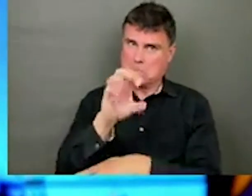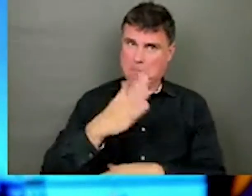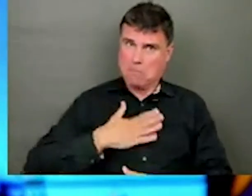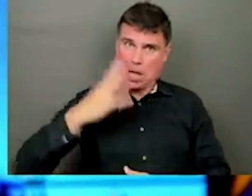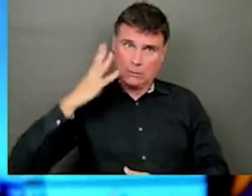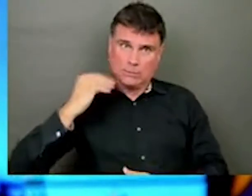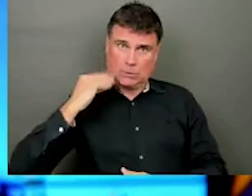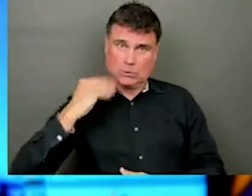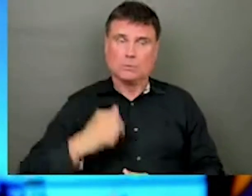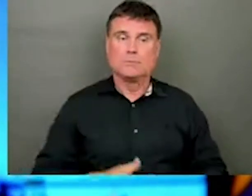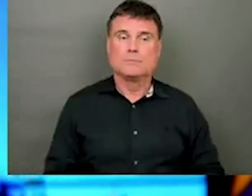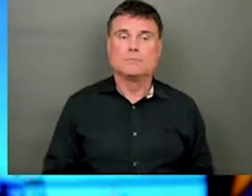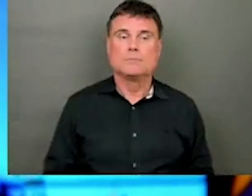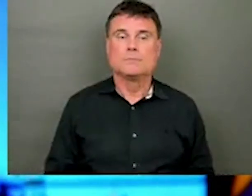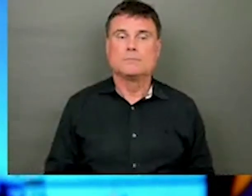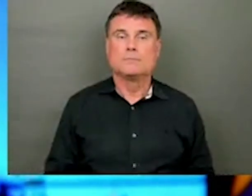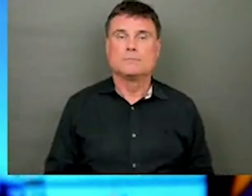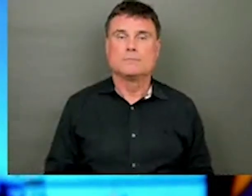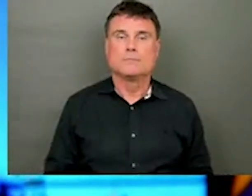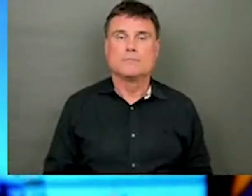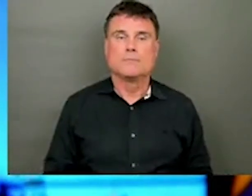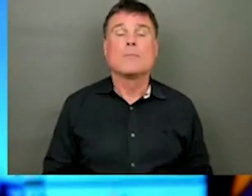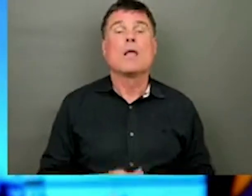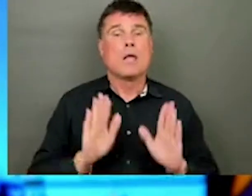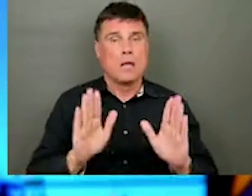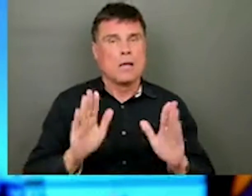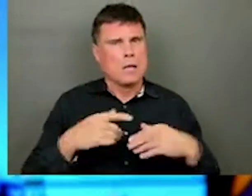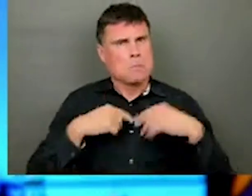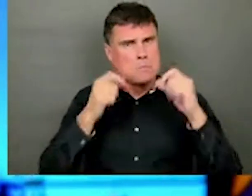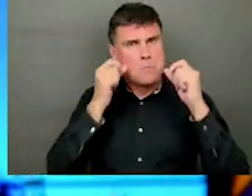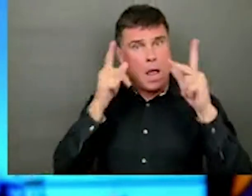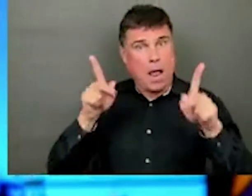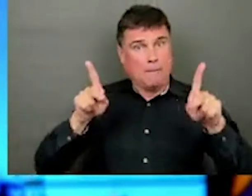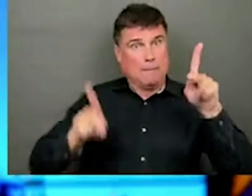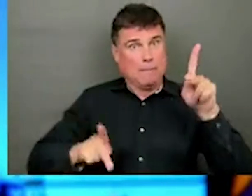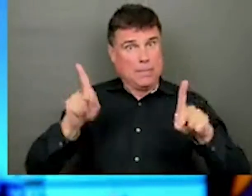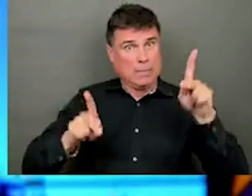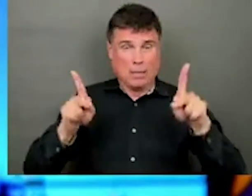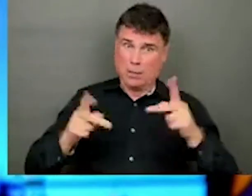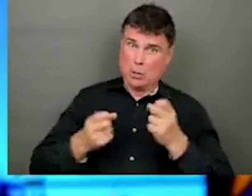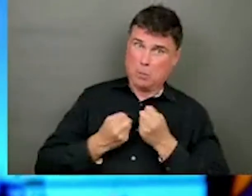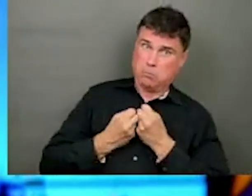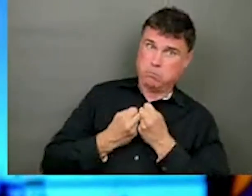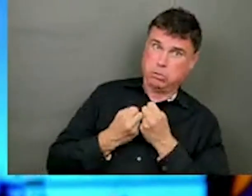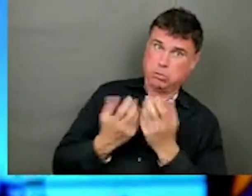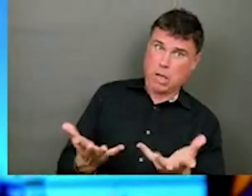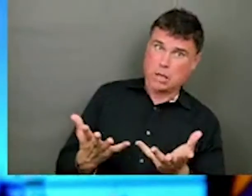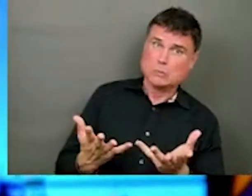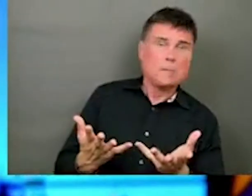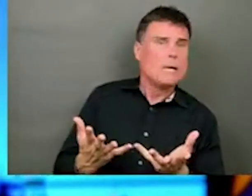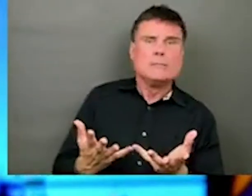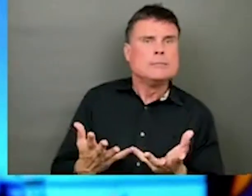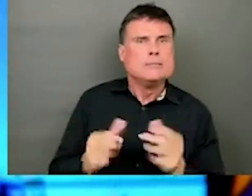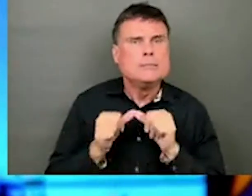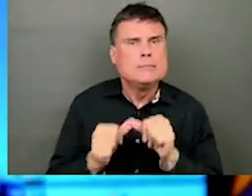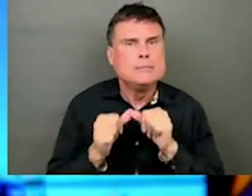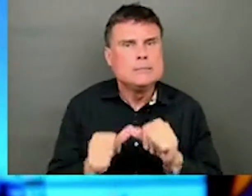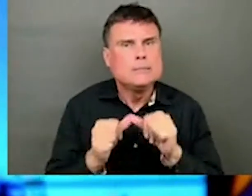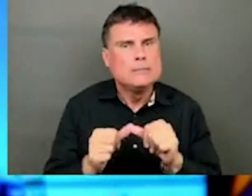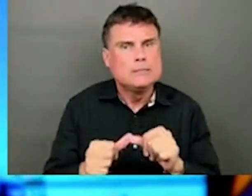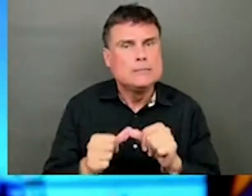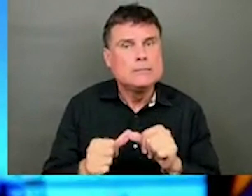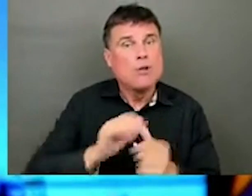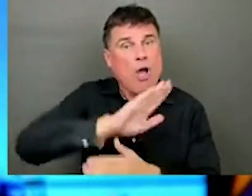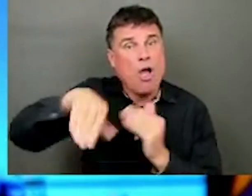is not surprising to see people being burnt out. We all want this to be over. We all wanted this to be over last summer